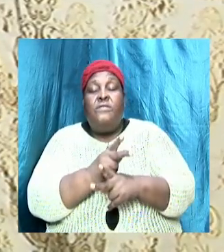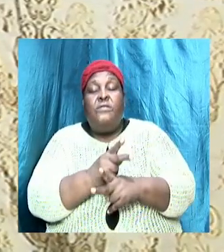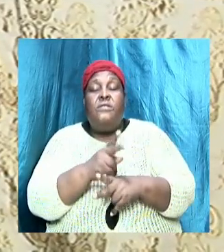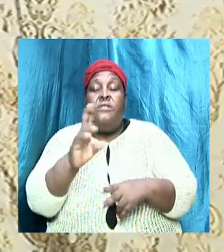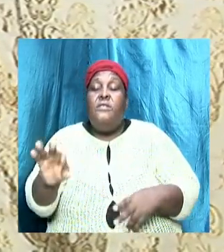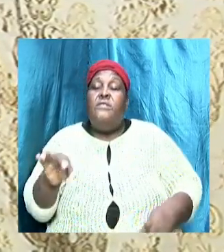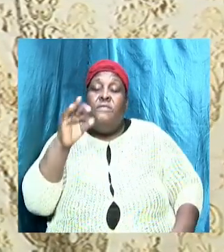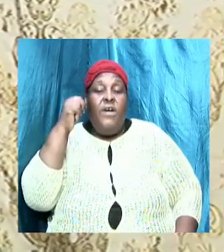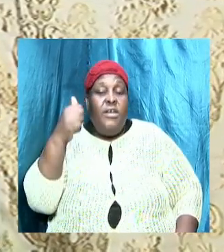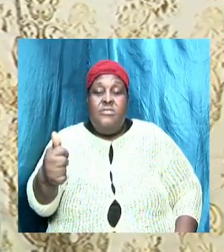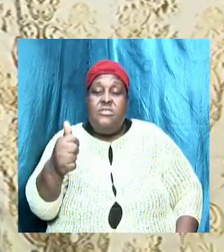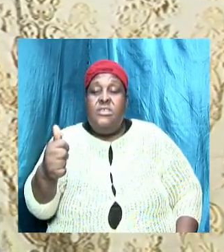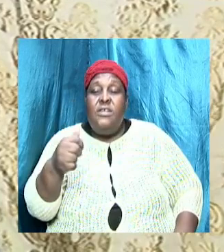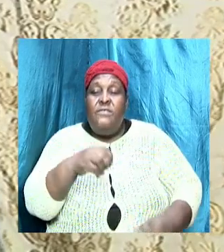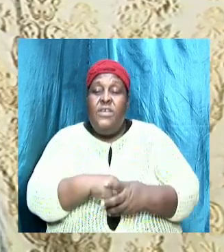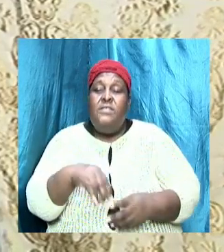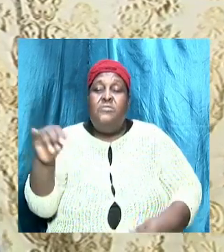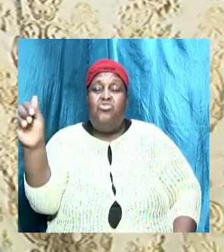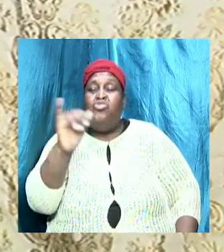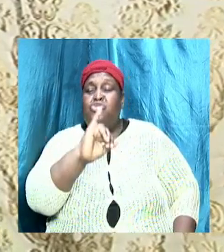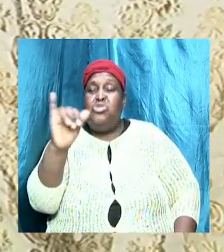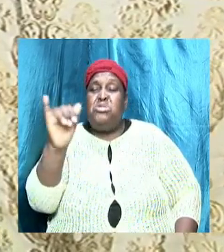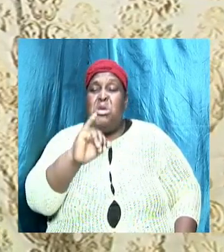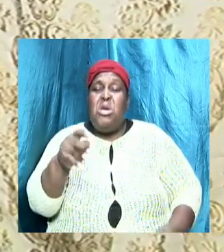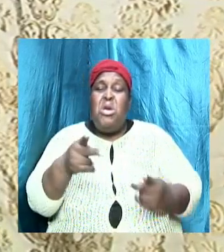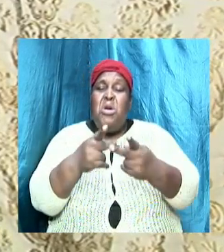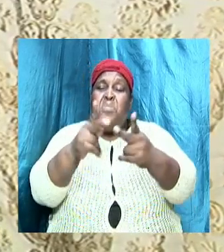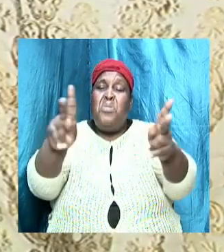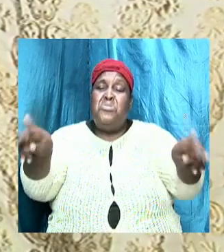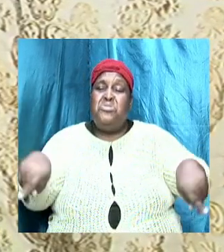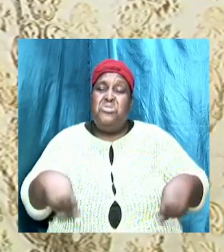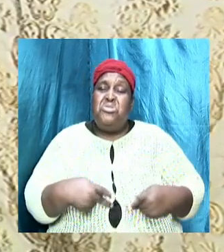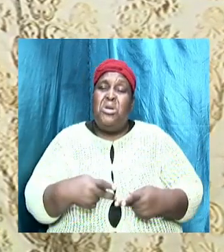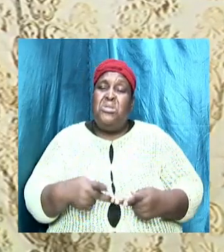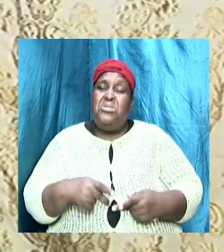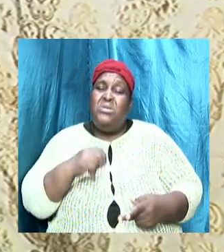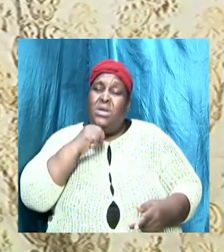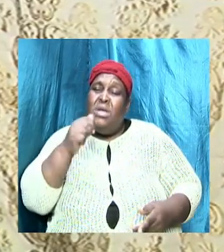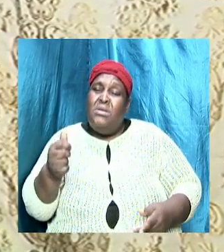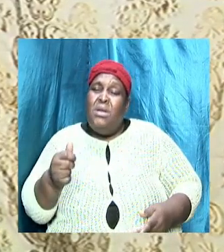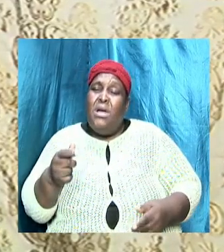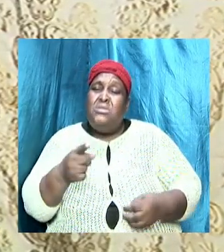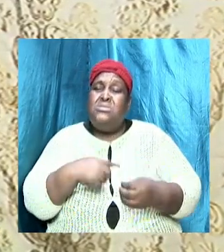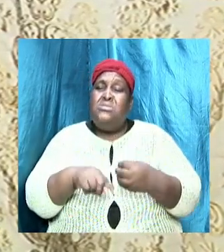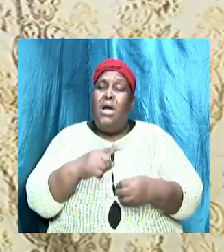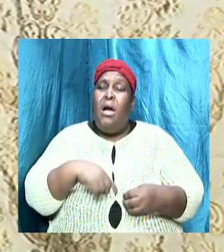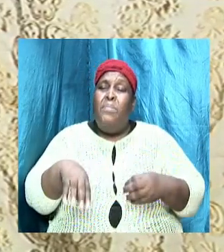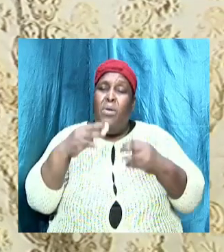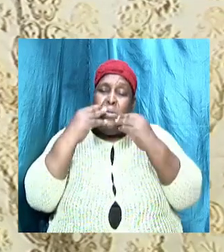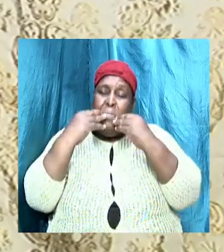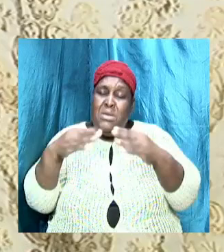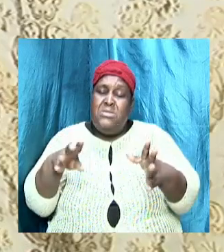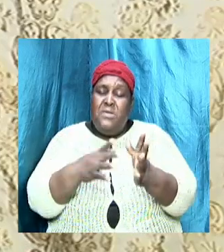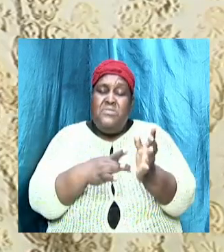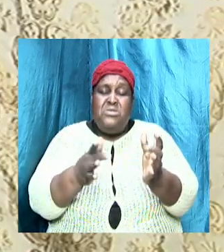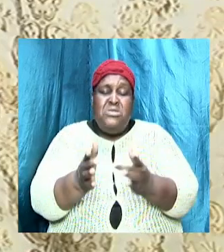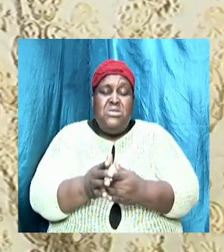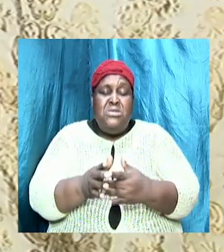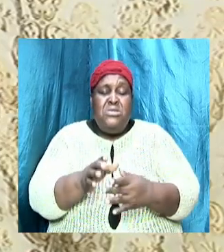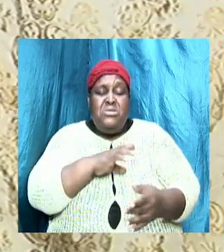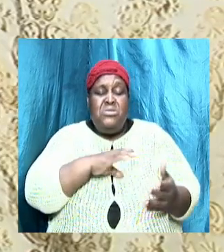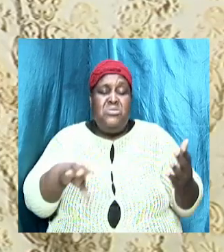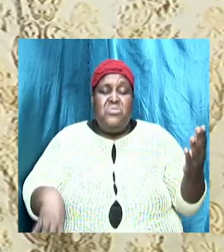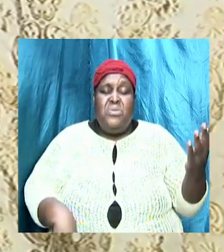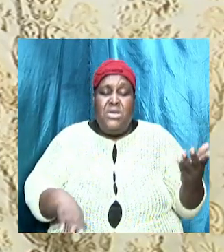will find ourselves in the same position so it is not about the message of Jesus Christ dying